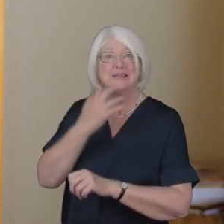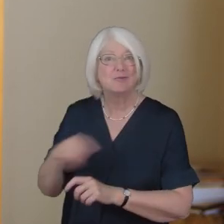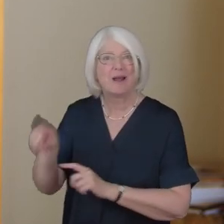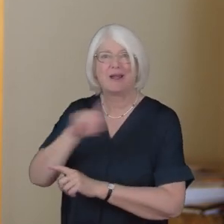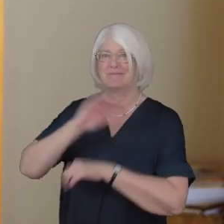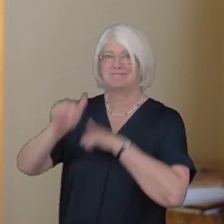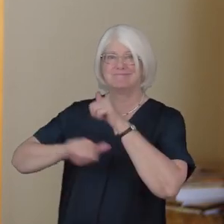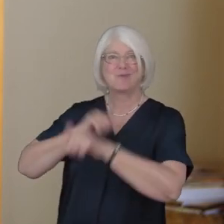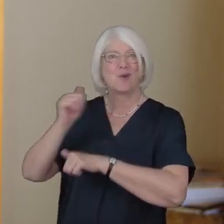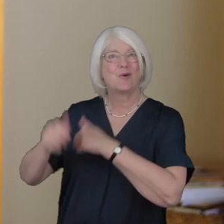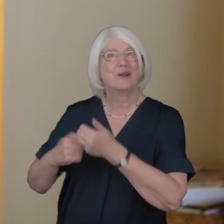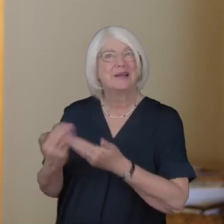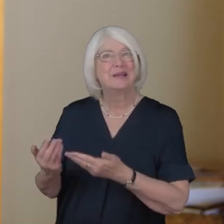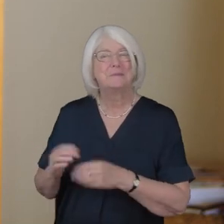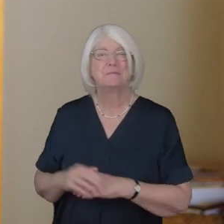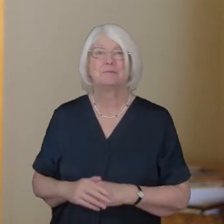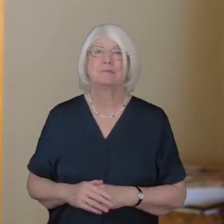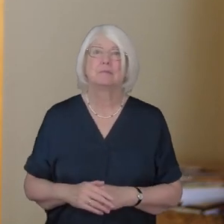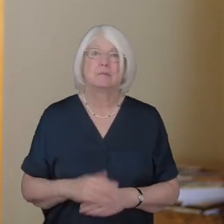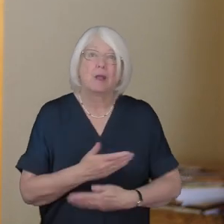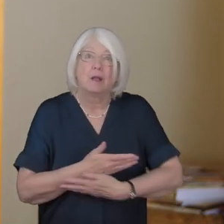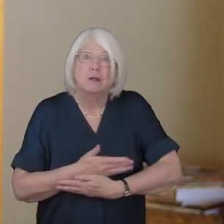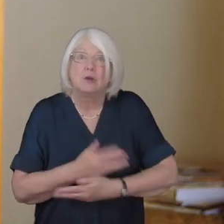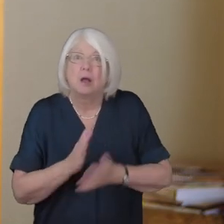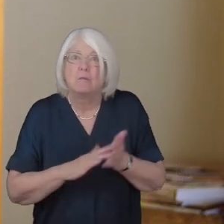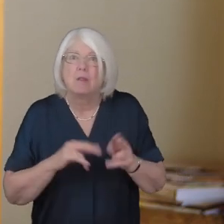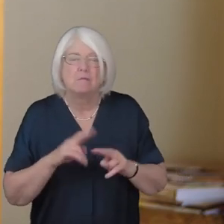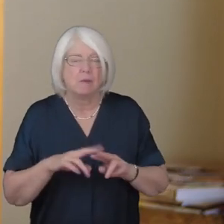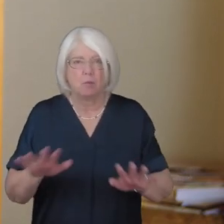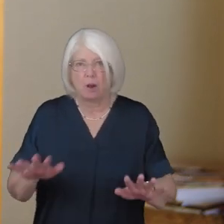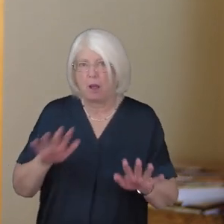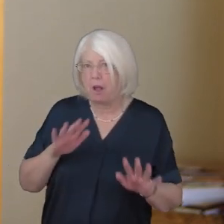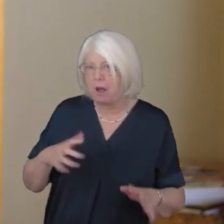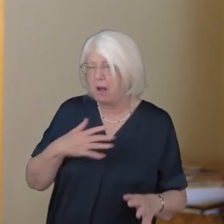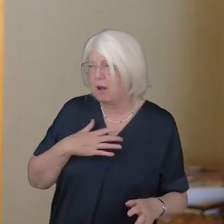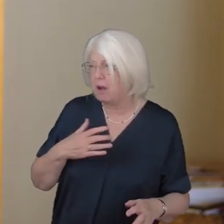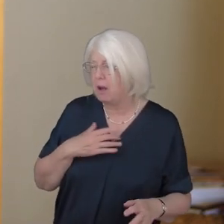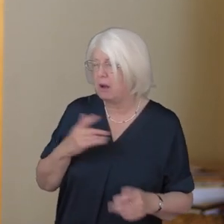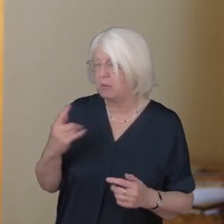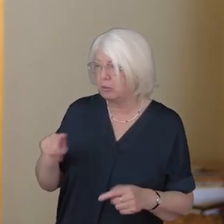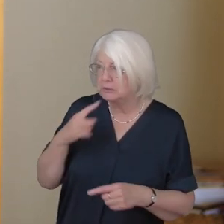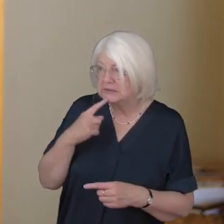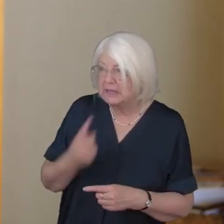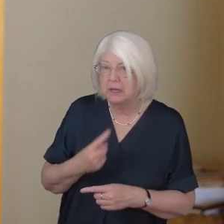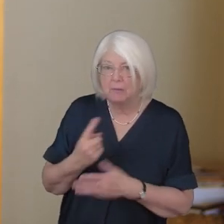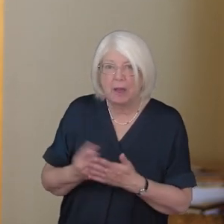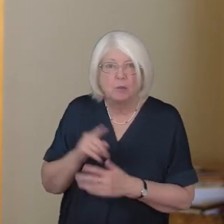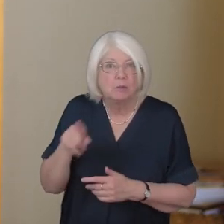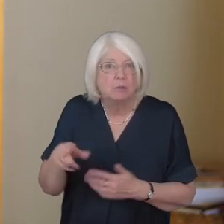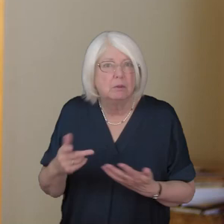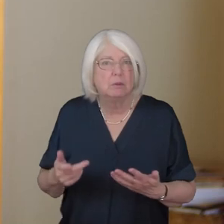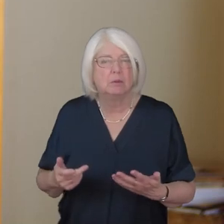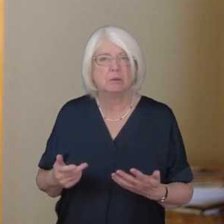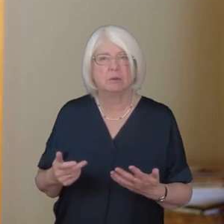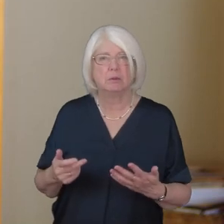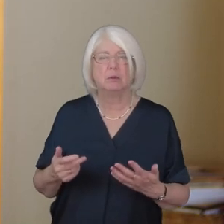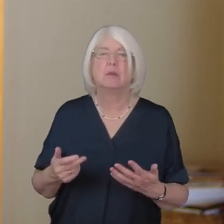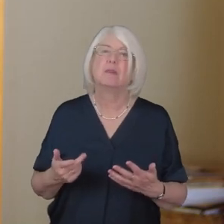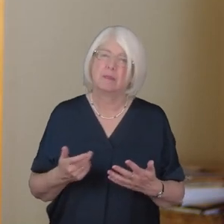people Israel and the child's father and mother were amazed at what was being said about him